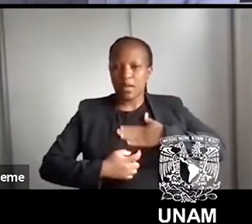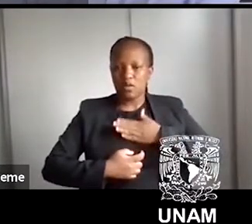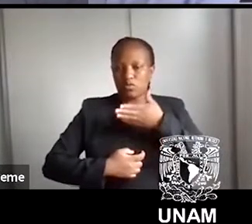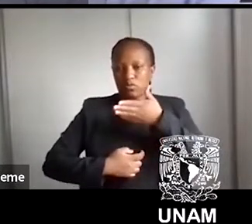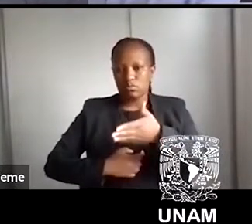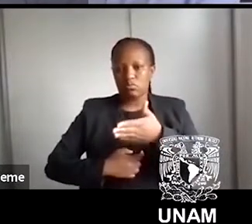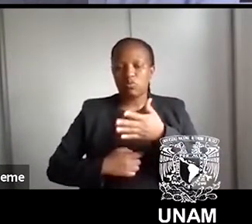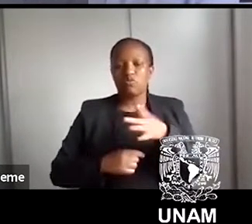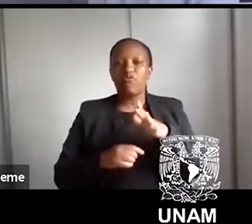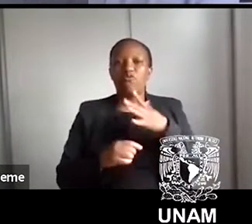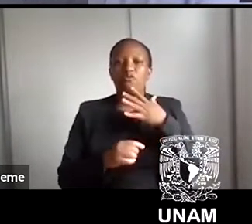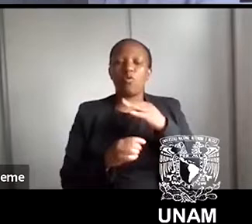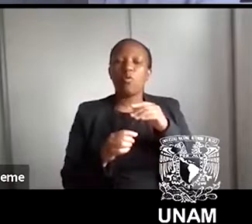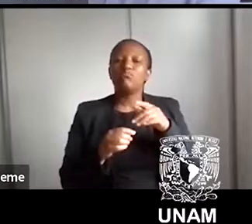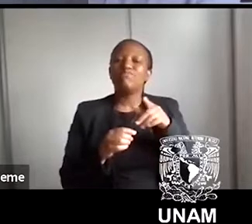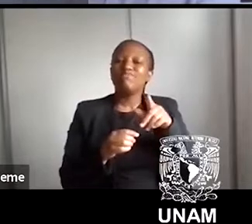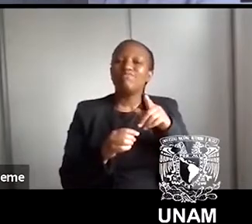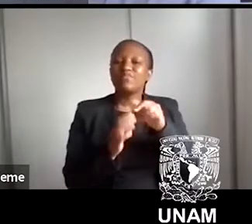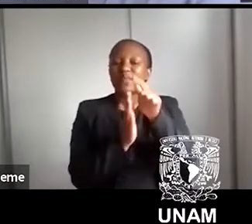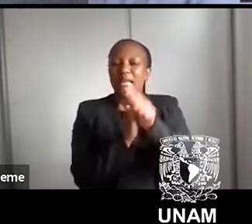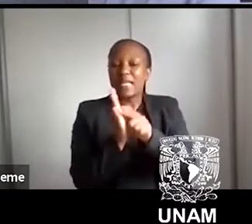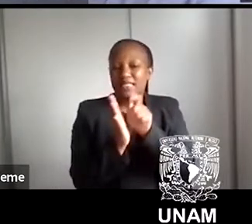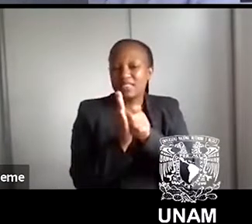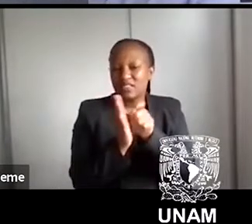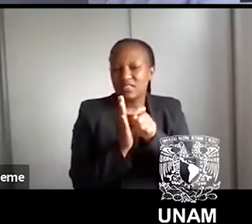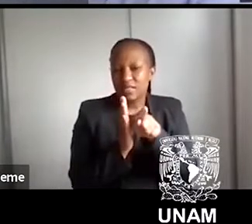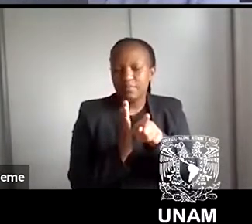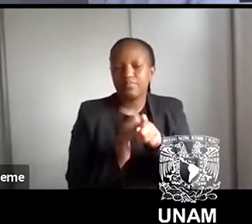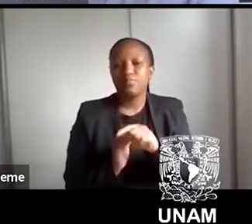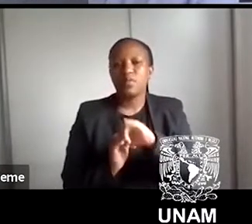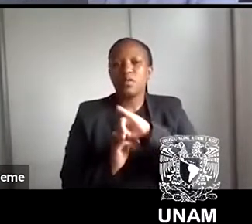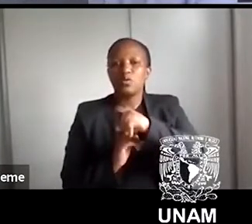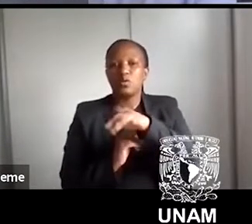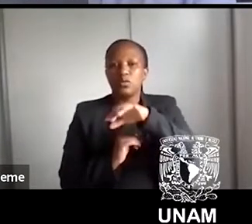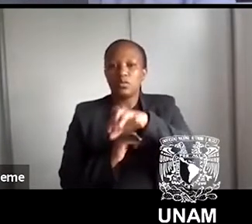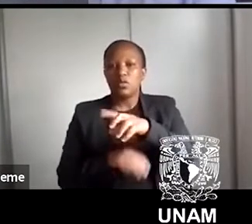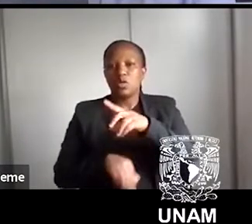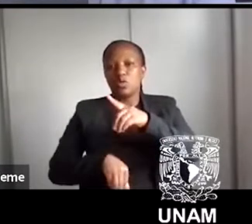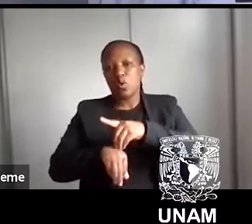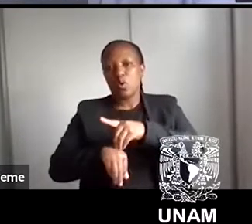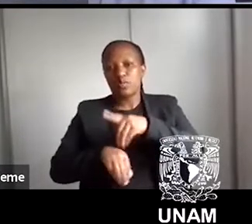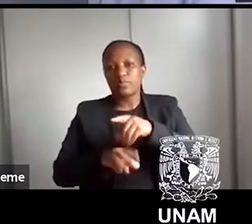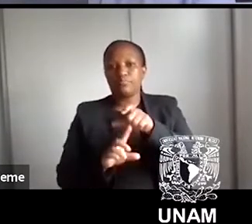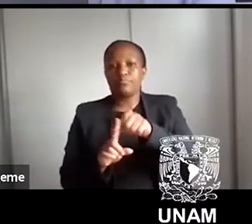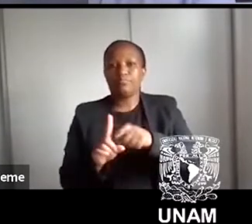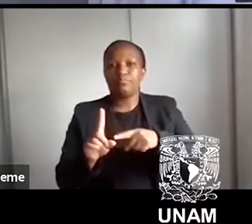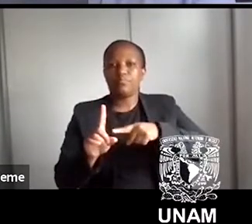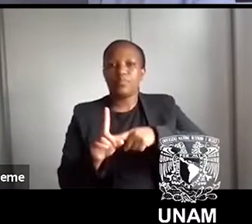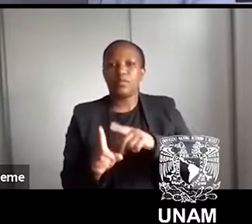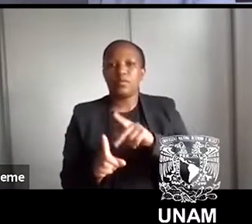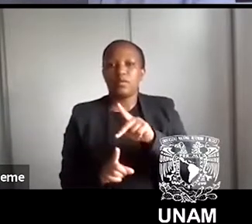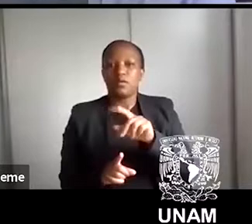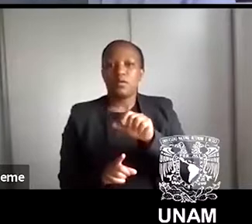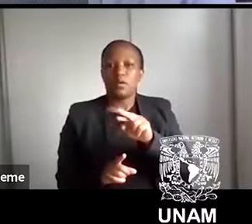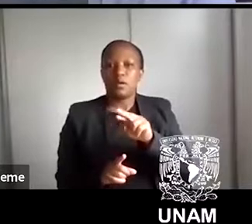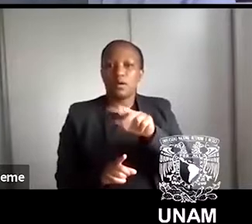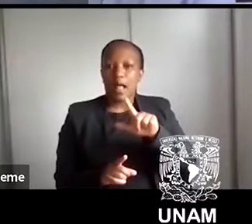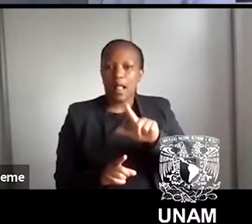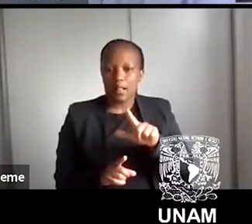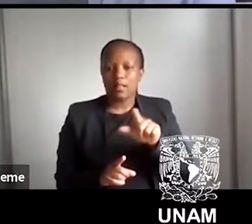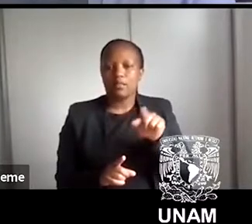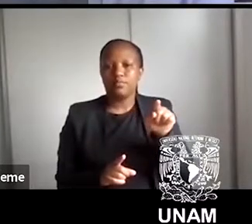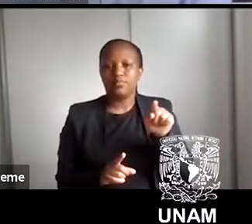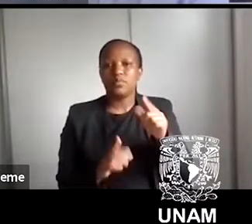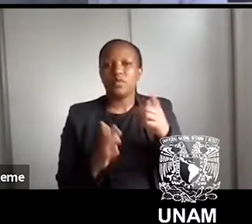contemporary Mexican literature. In Johannesburg, Dr. Carl van Weyck joins us from the Department of English,